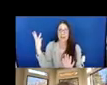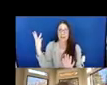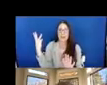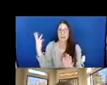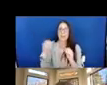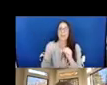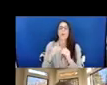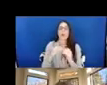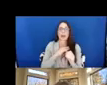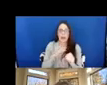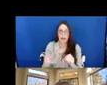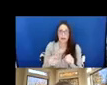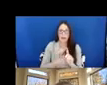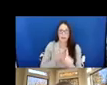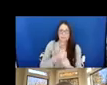likely to die.